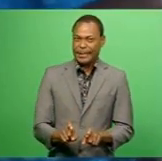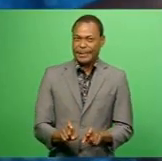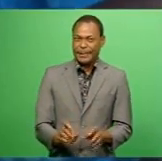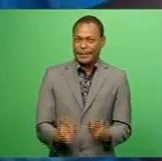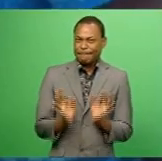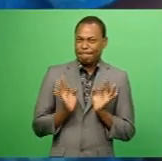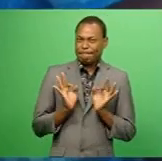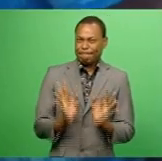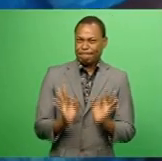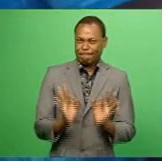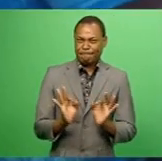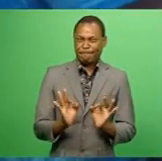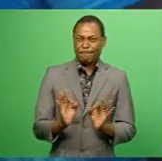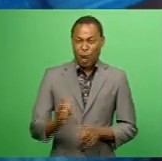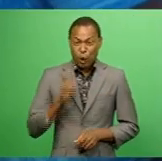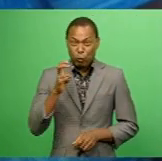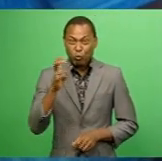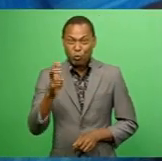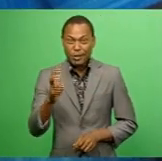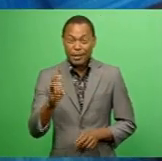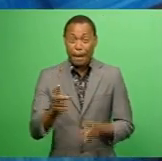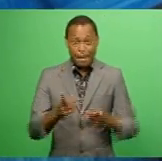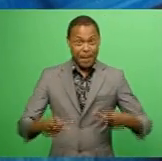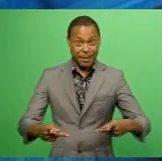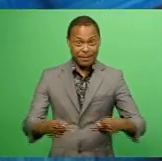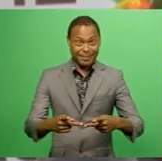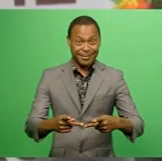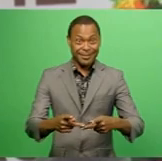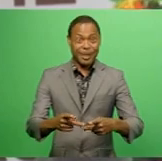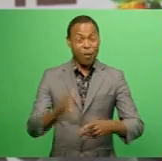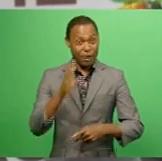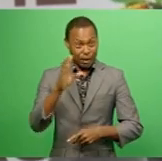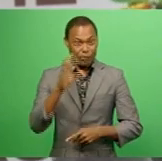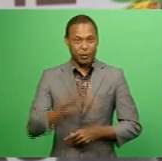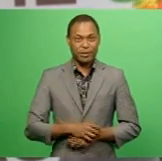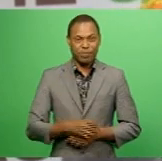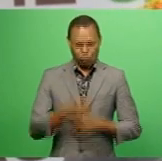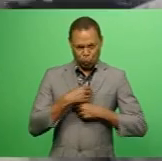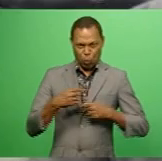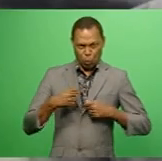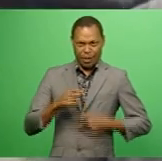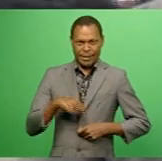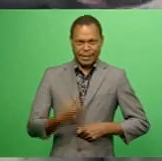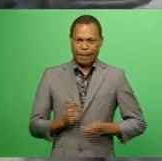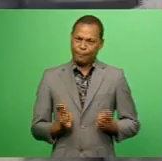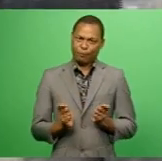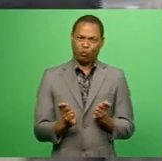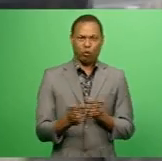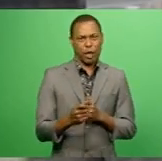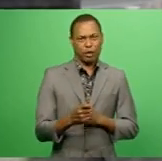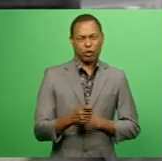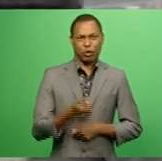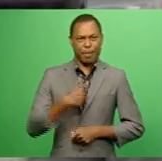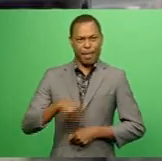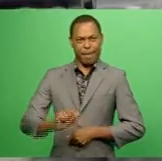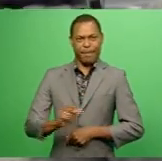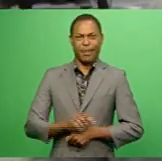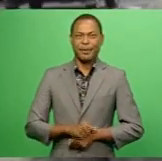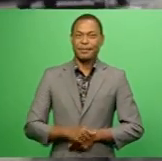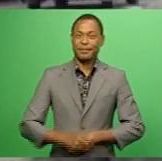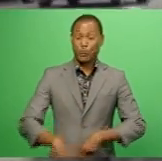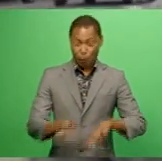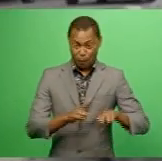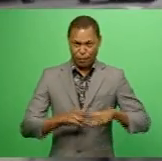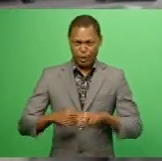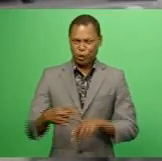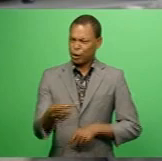high-value tourism destination, then we as consumers must change our behavior. Fiji is the only country in the South Pacific